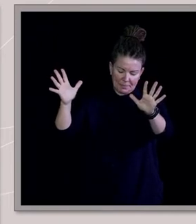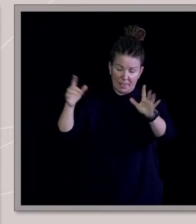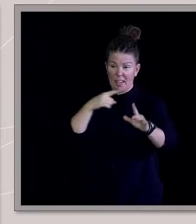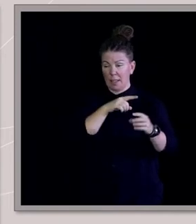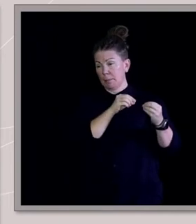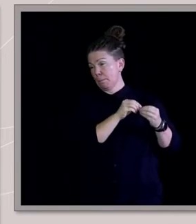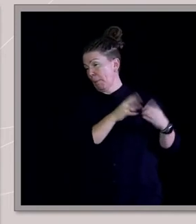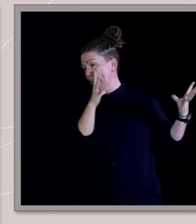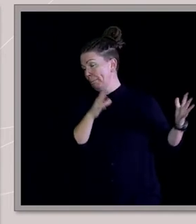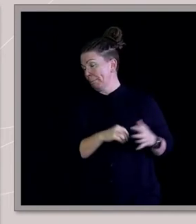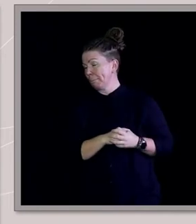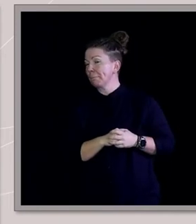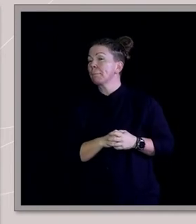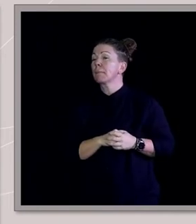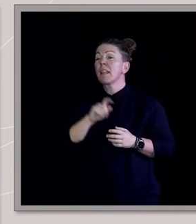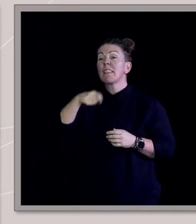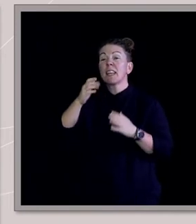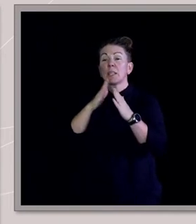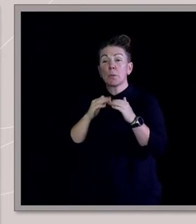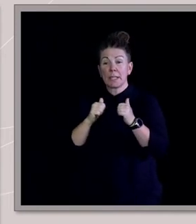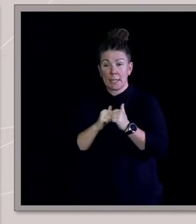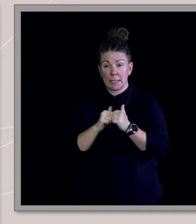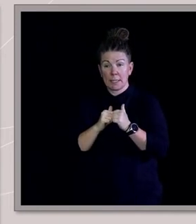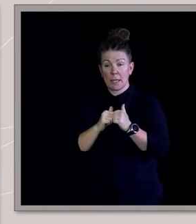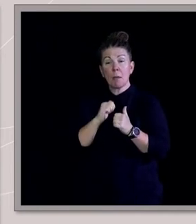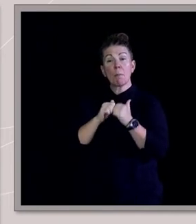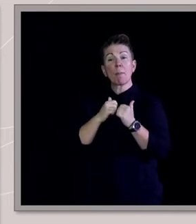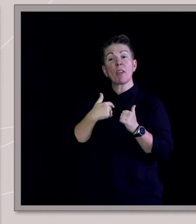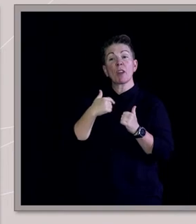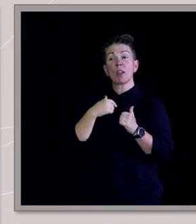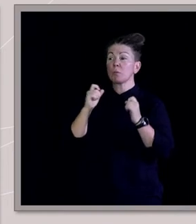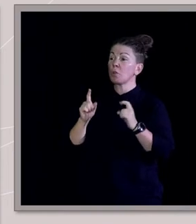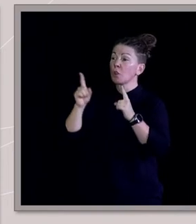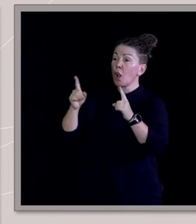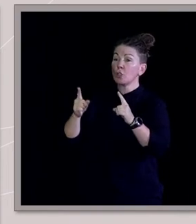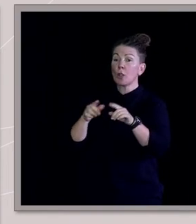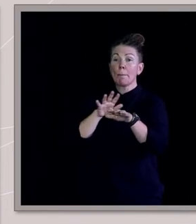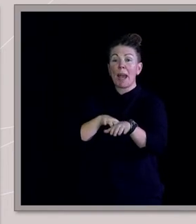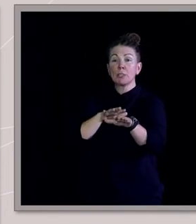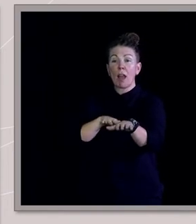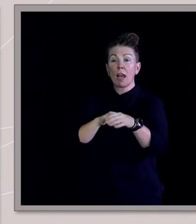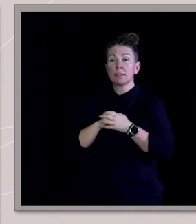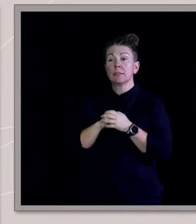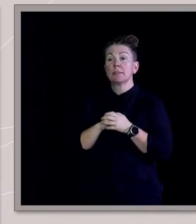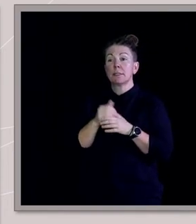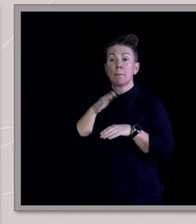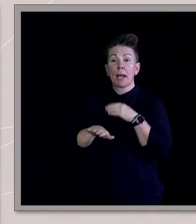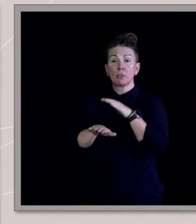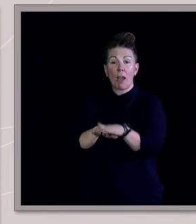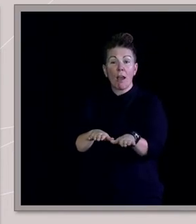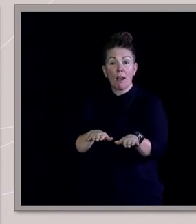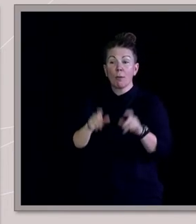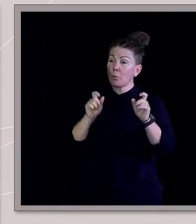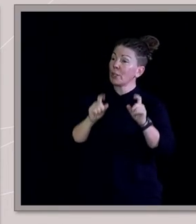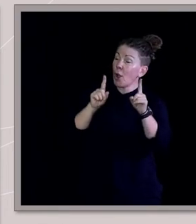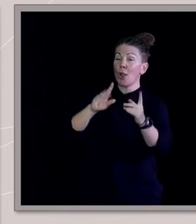relationship. Next weekend, my brother and I thought, let's go to the Mardi Gras. And so we go and have this amazing night at the